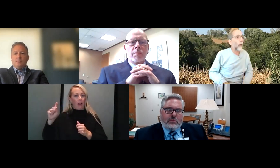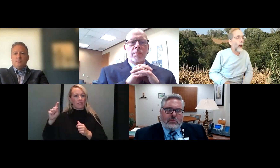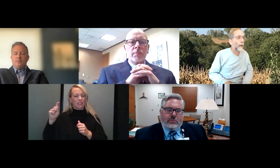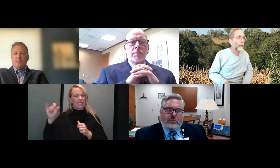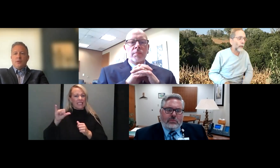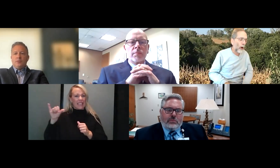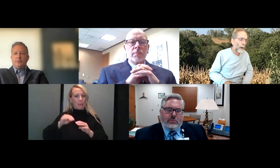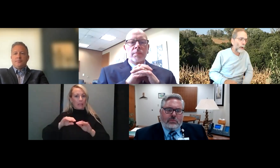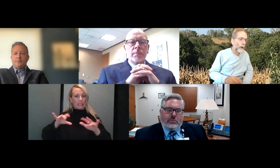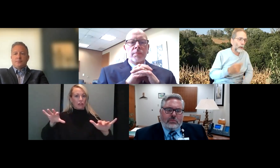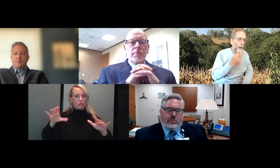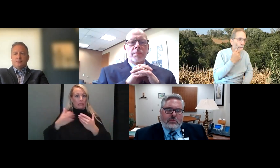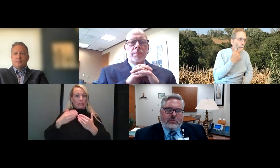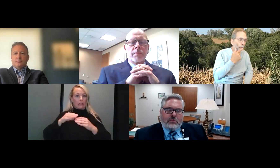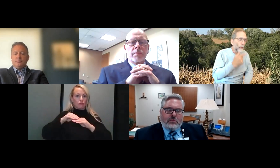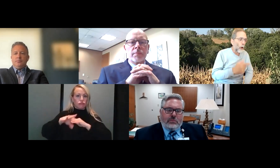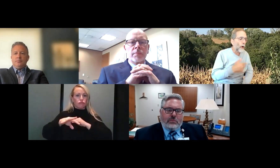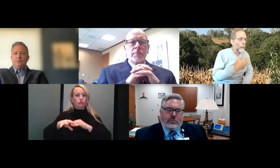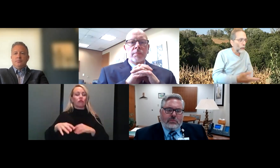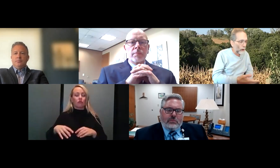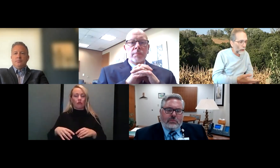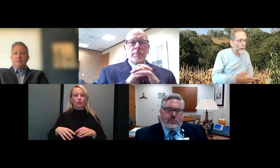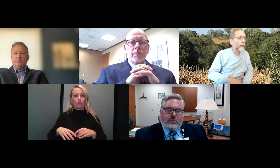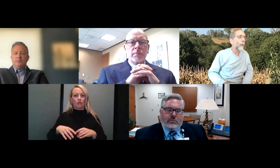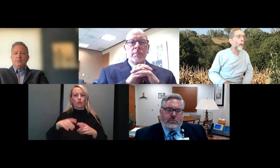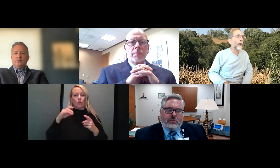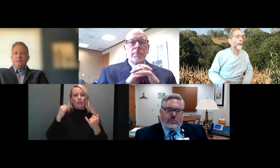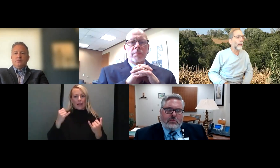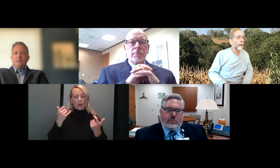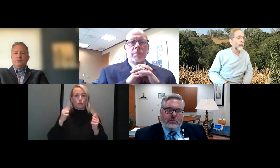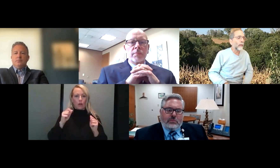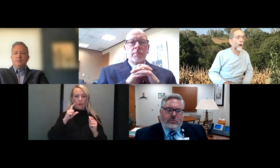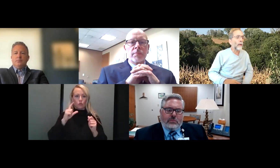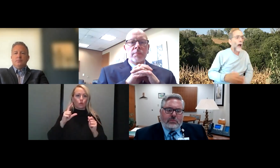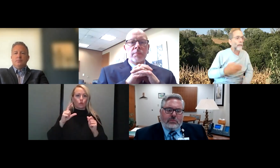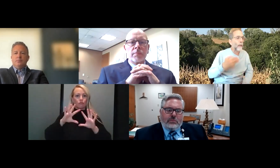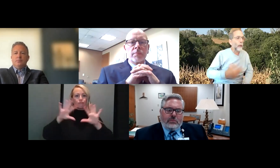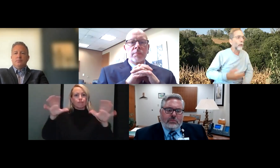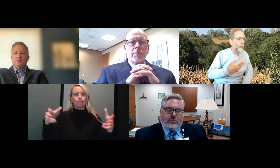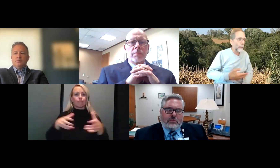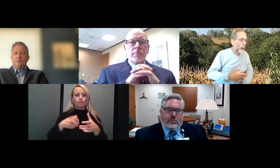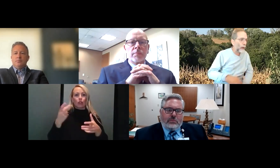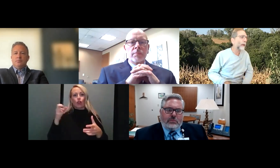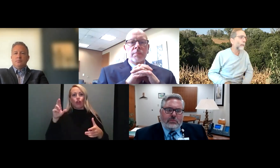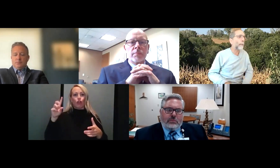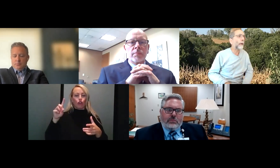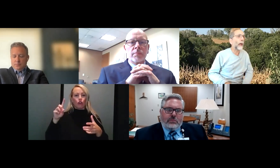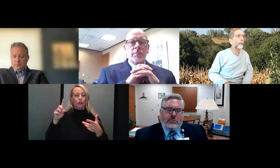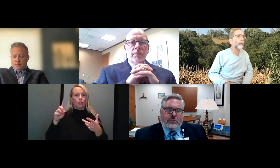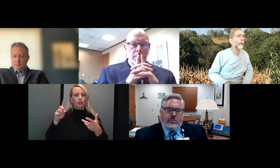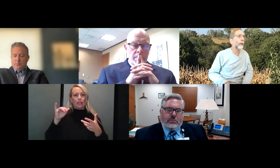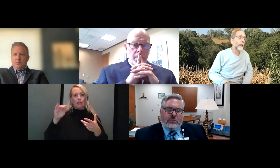requirement to start approaching herd immunity, when there are enough immune people in the